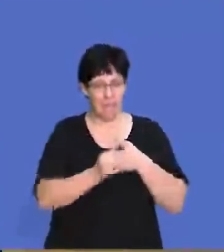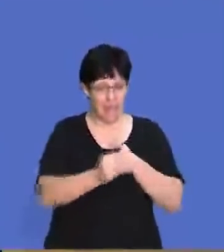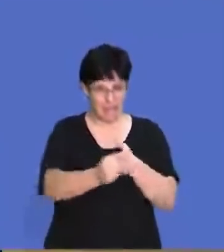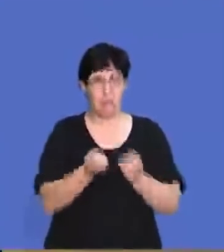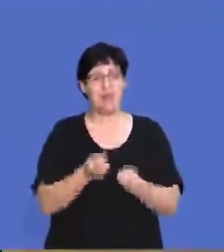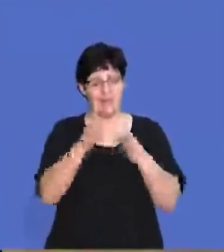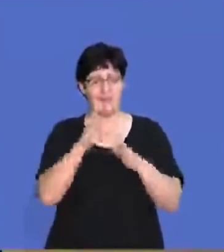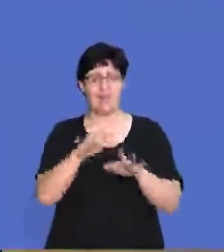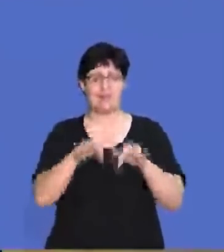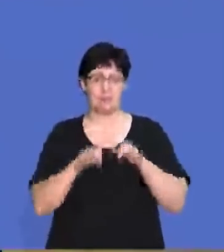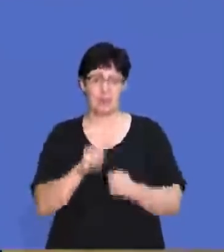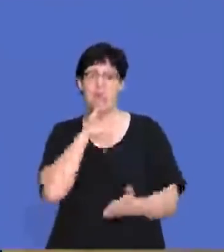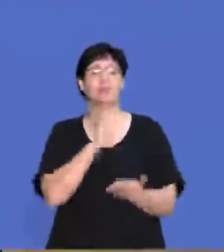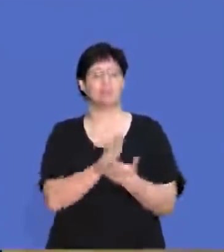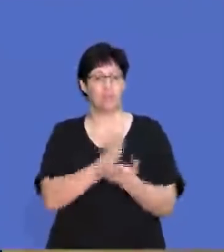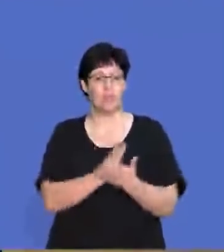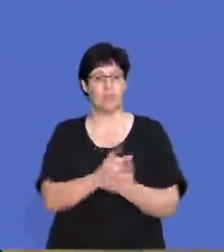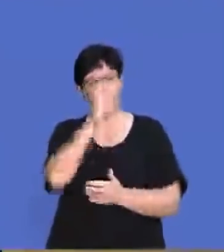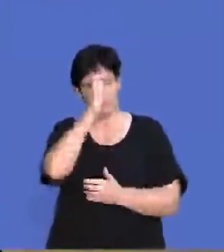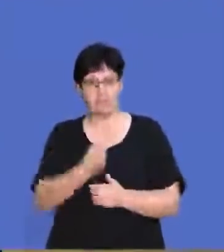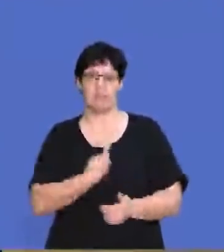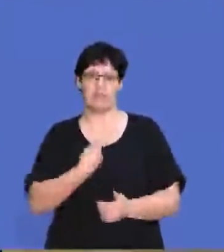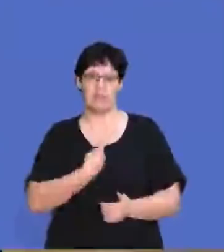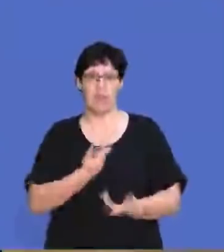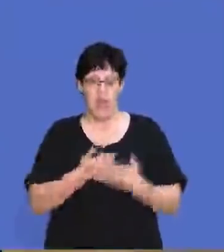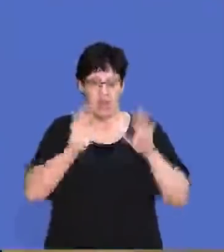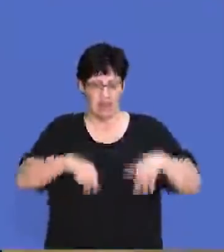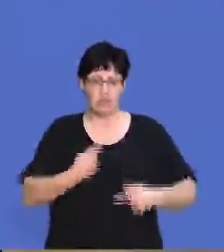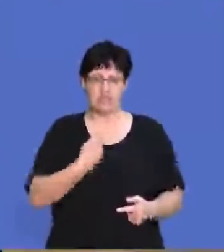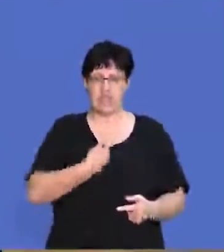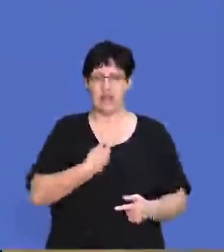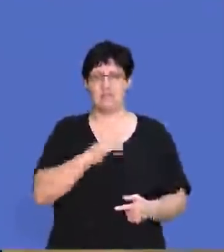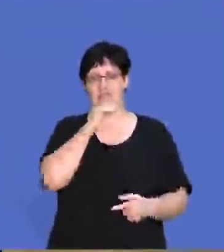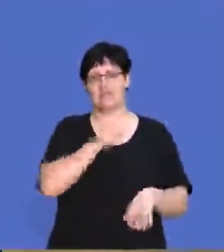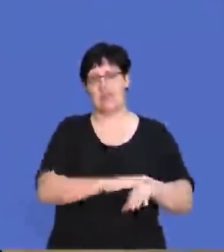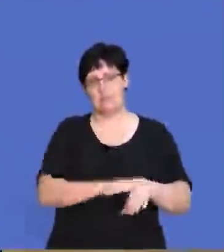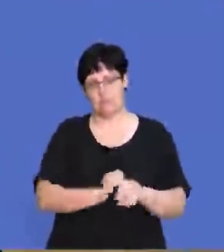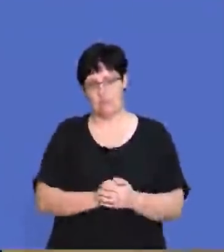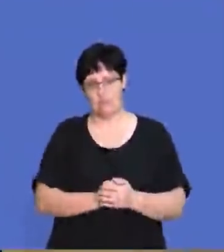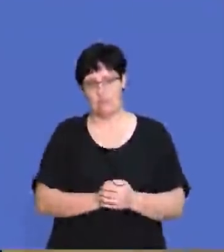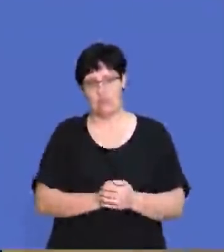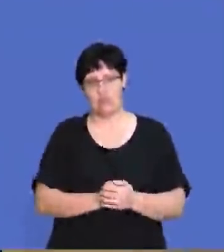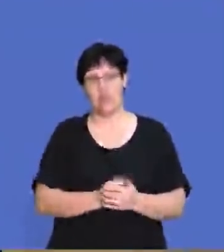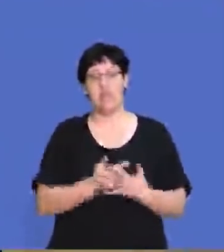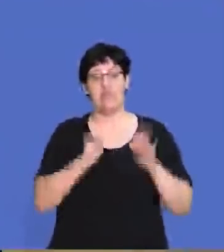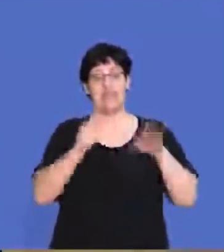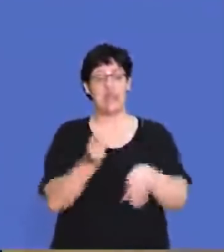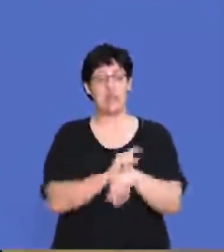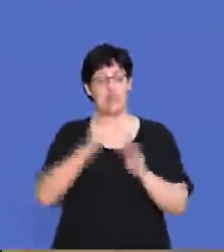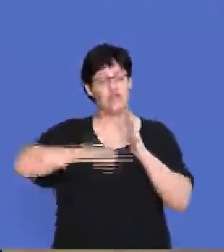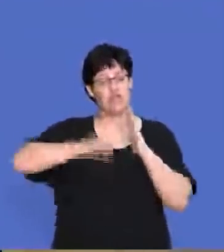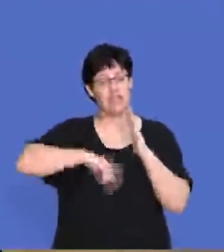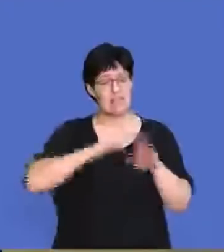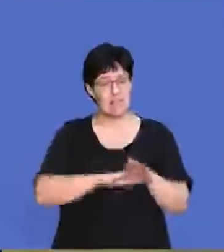guidelines that they'll give you in the exam there. Make sure you leave yourself enough time. I would recommend that when you